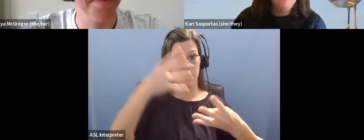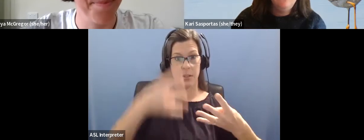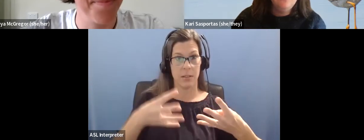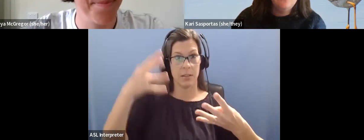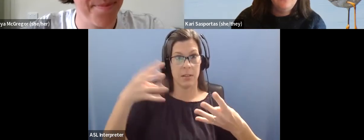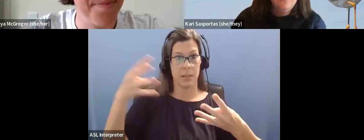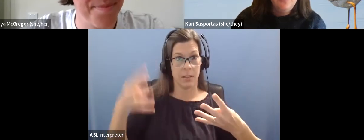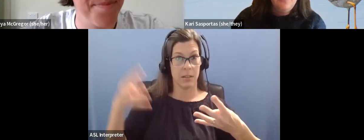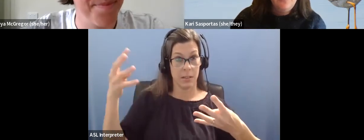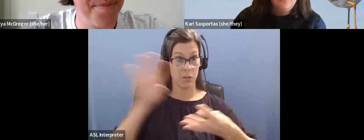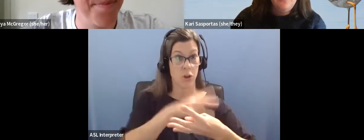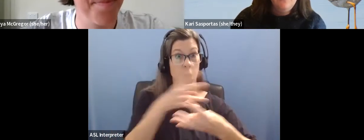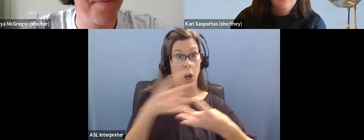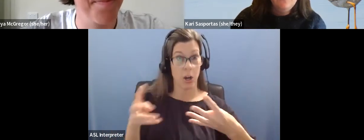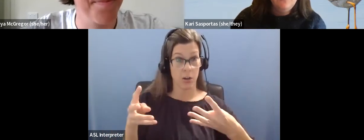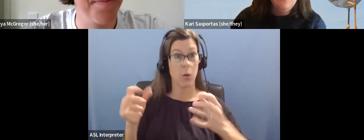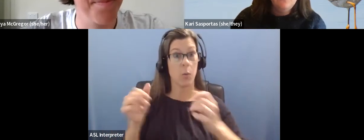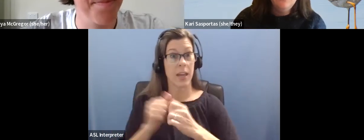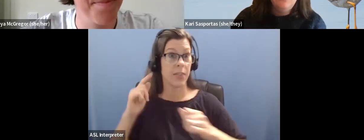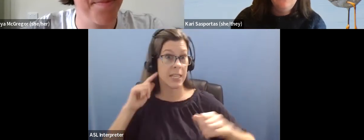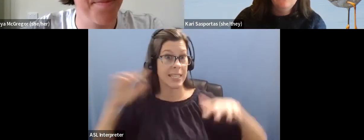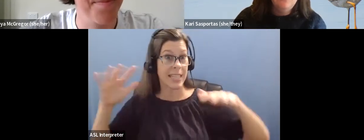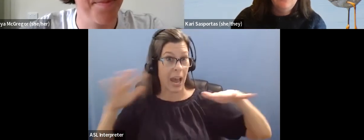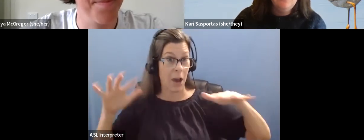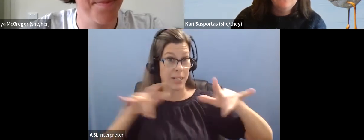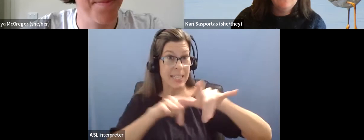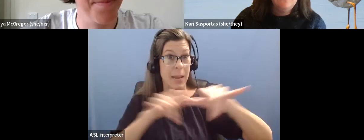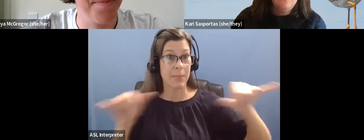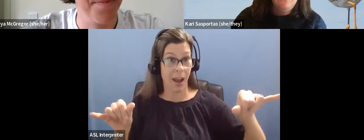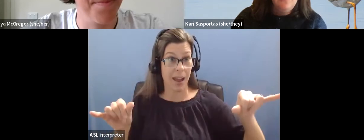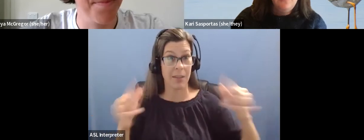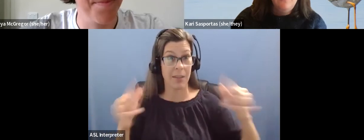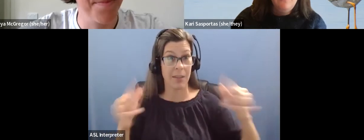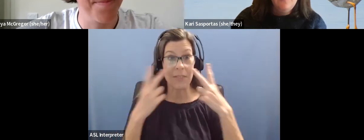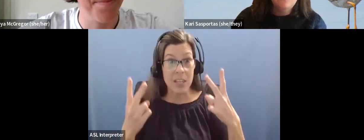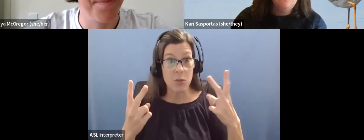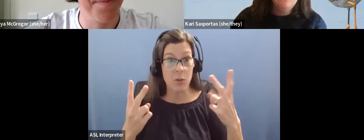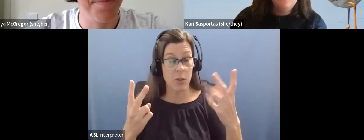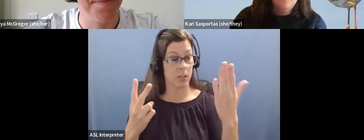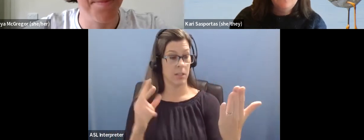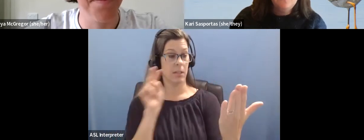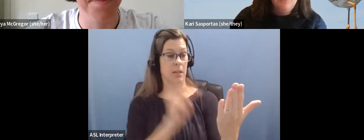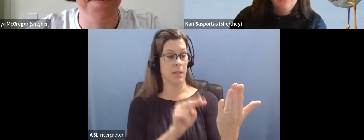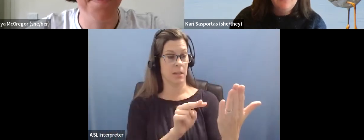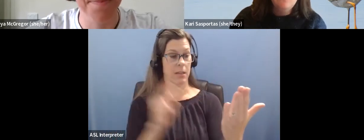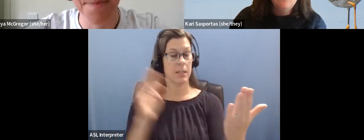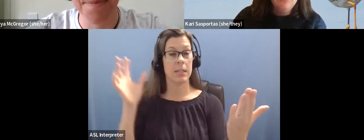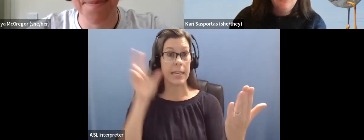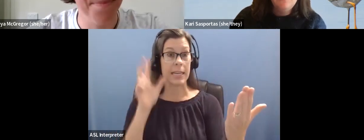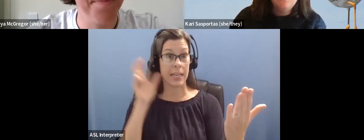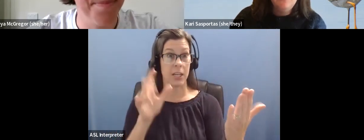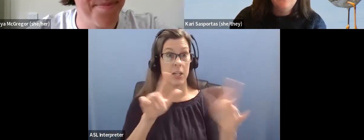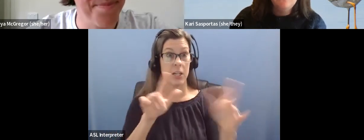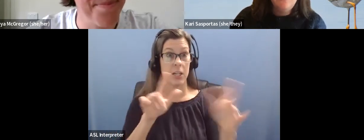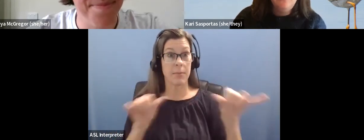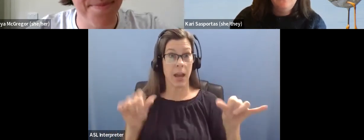having that visual, um, is really, really is, um, a profound experience for me because it really